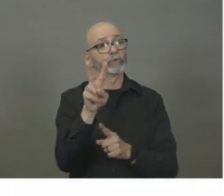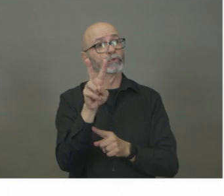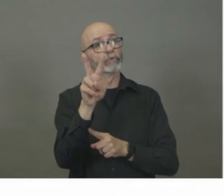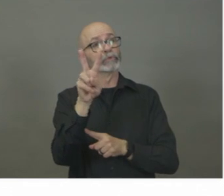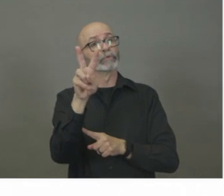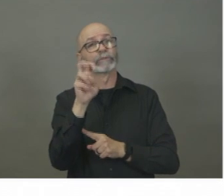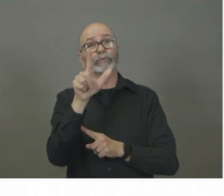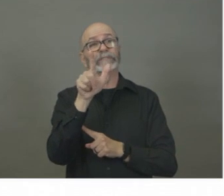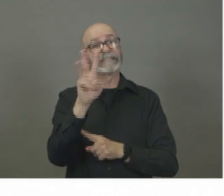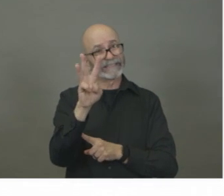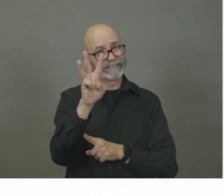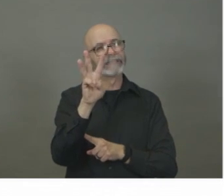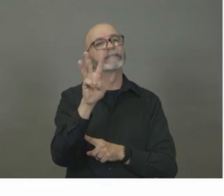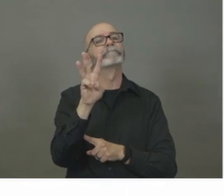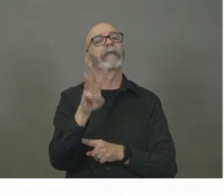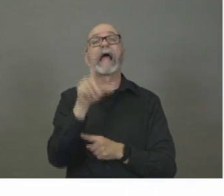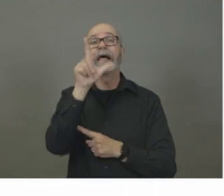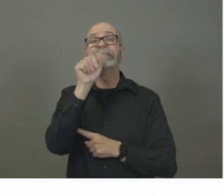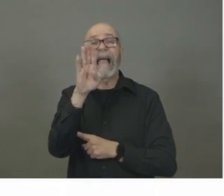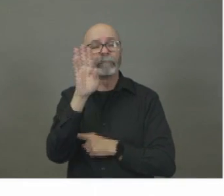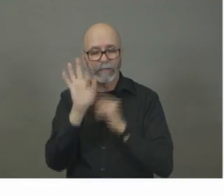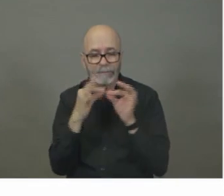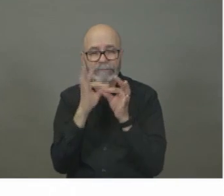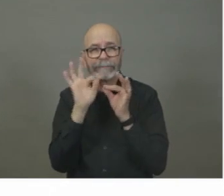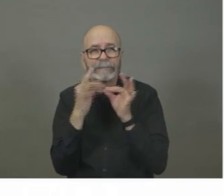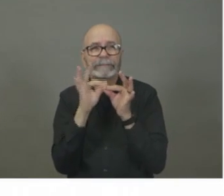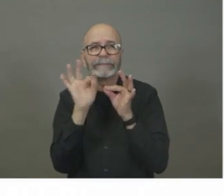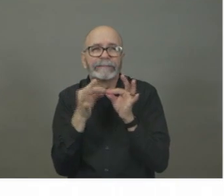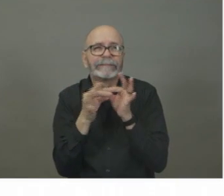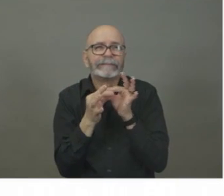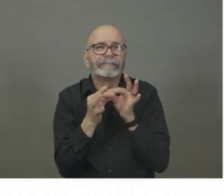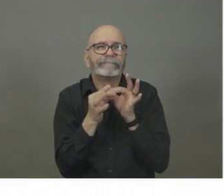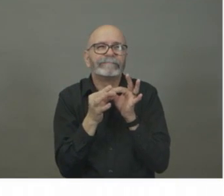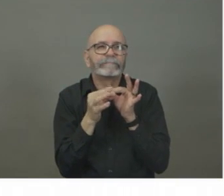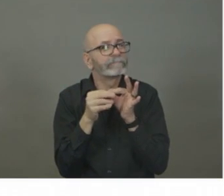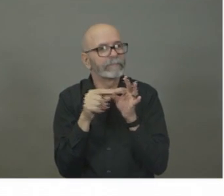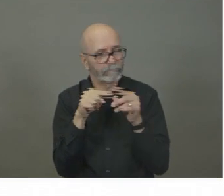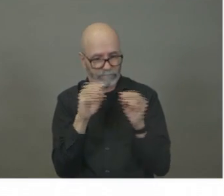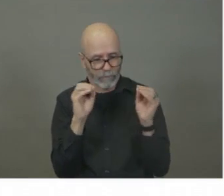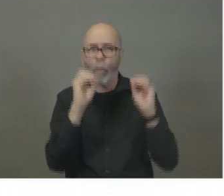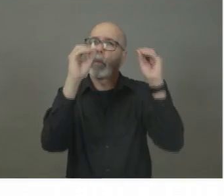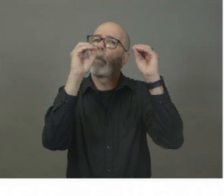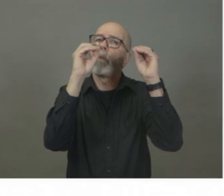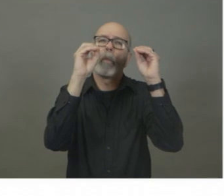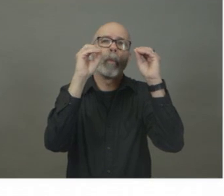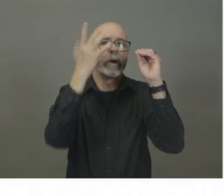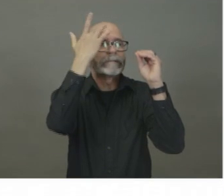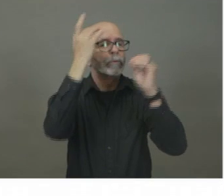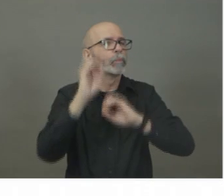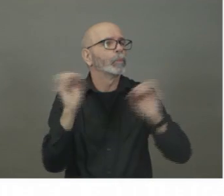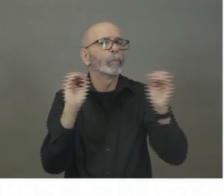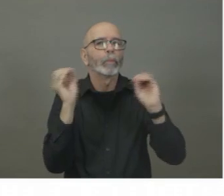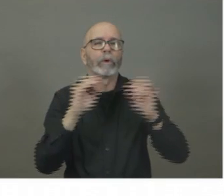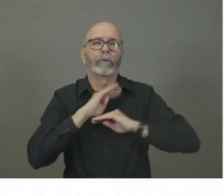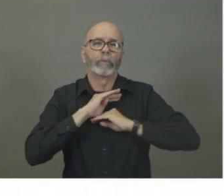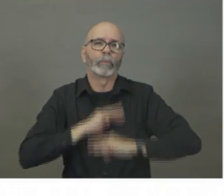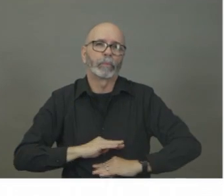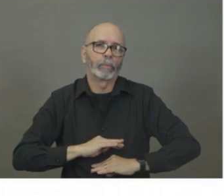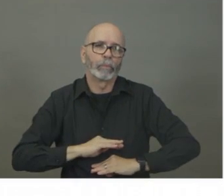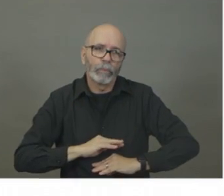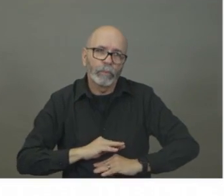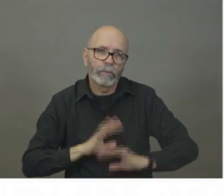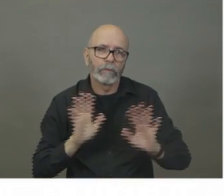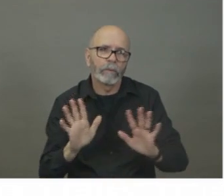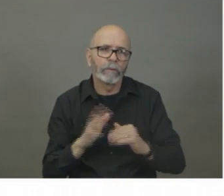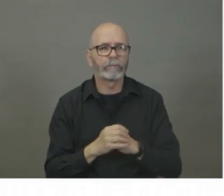all negative at this point in time. Looking at the 811, you're saying it's being bombarded right now. Is there anything else that could be done to… Like you said, there's